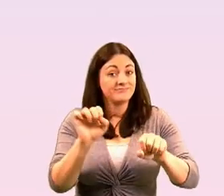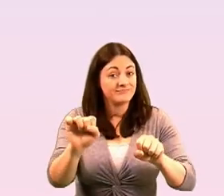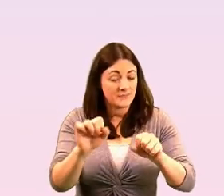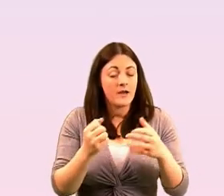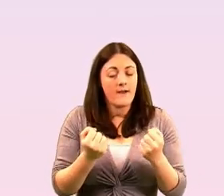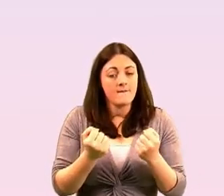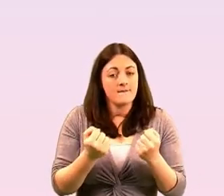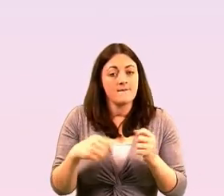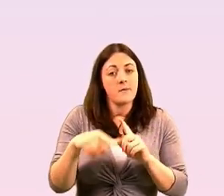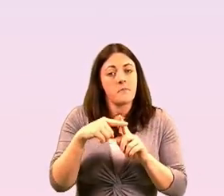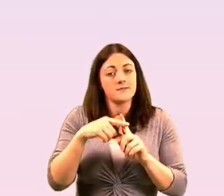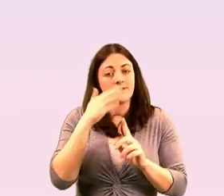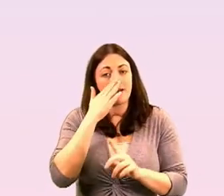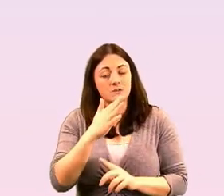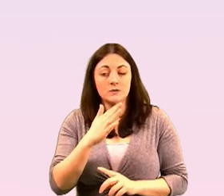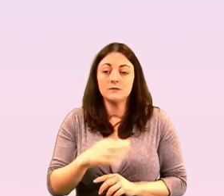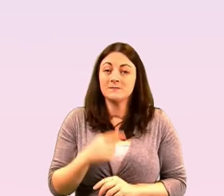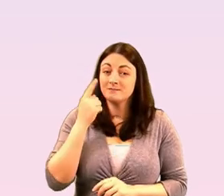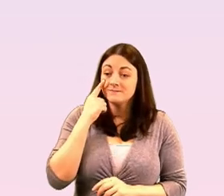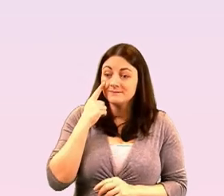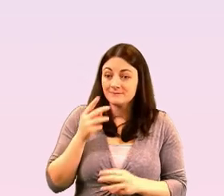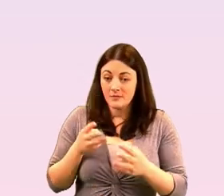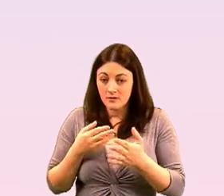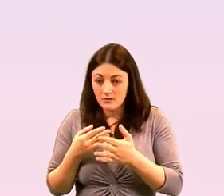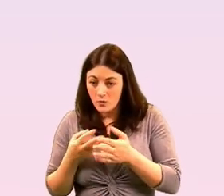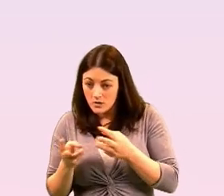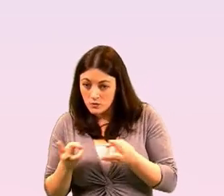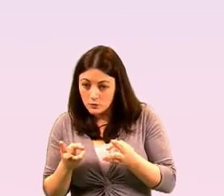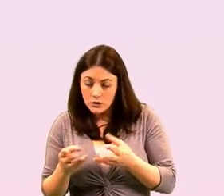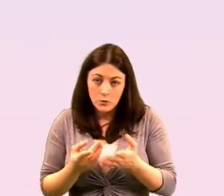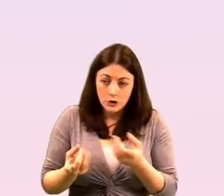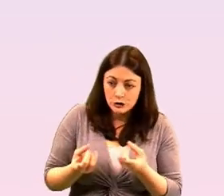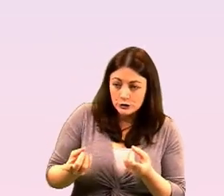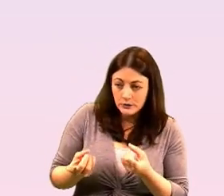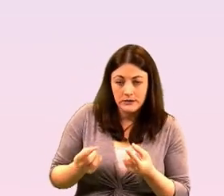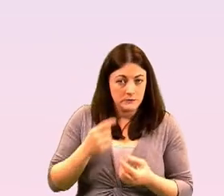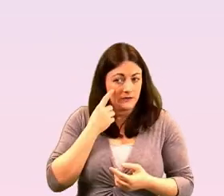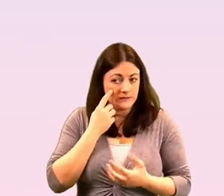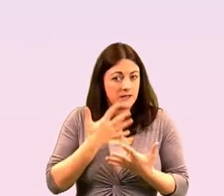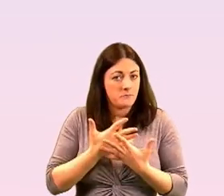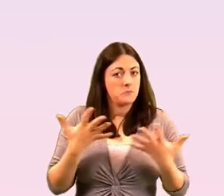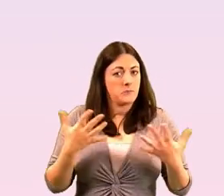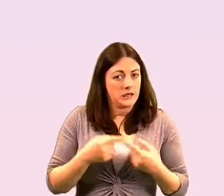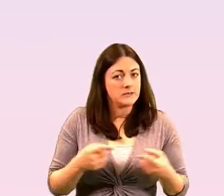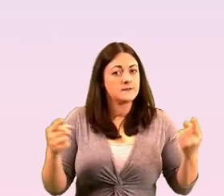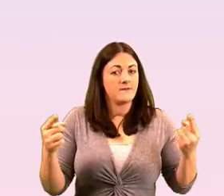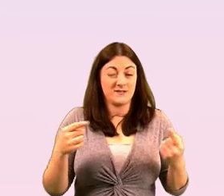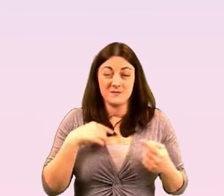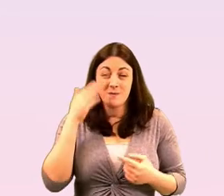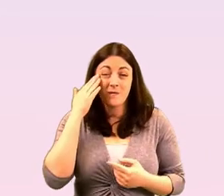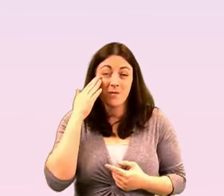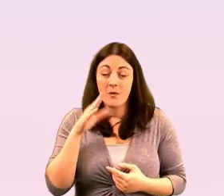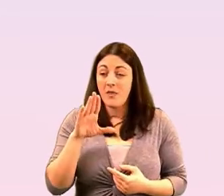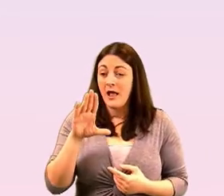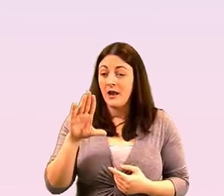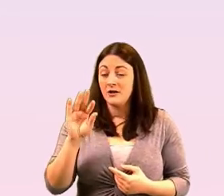the the work that has been done and it is making a difference so i think everybody that's listening who's in their lgbti staff